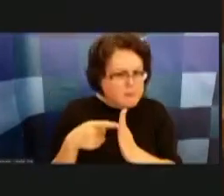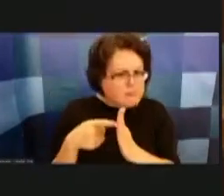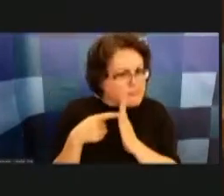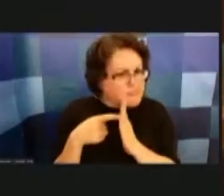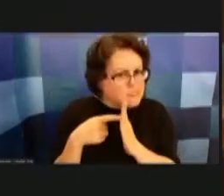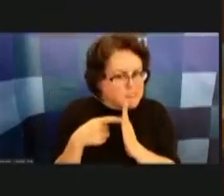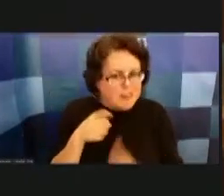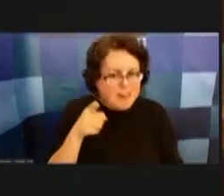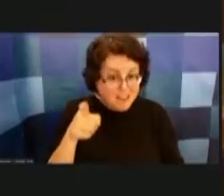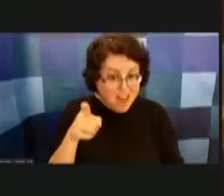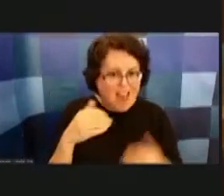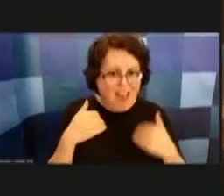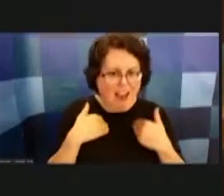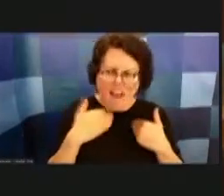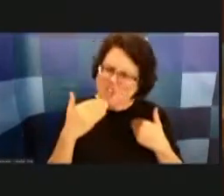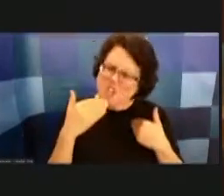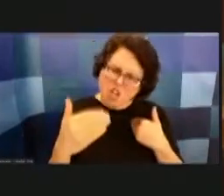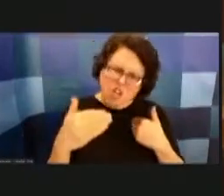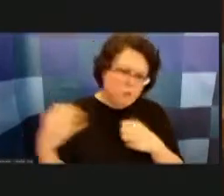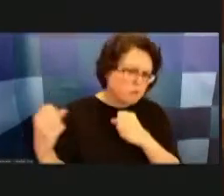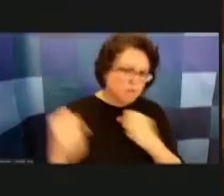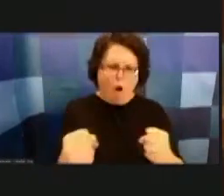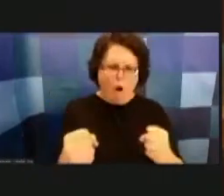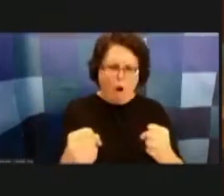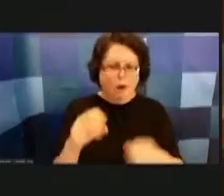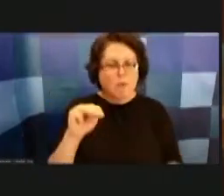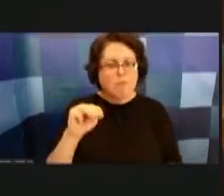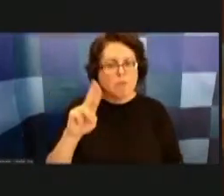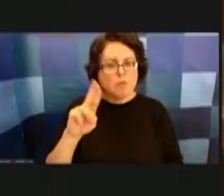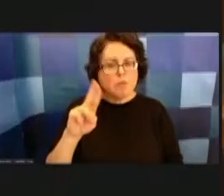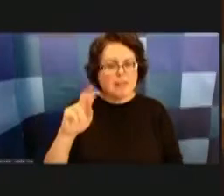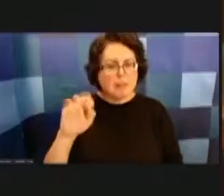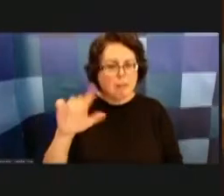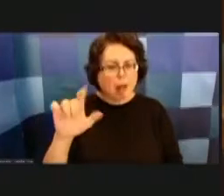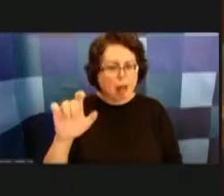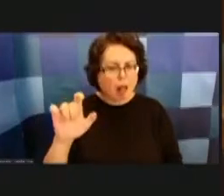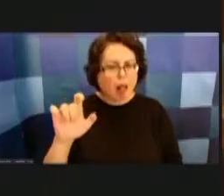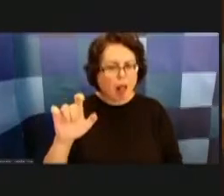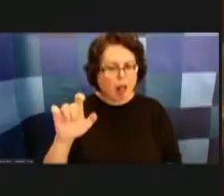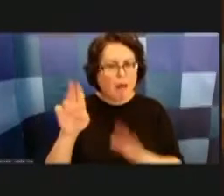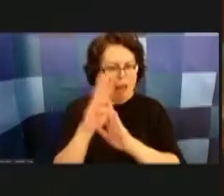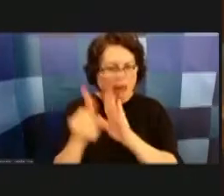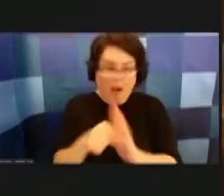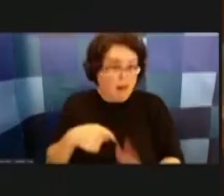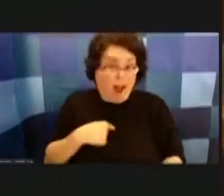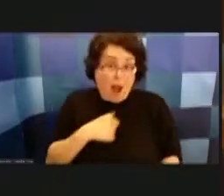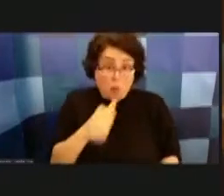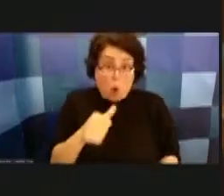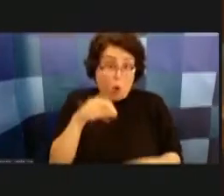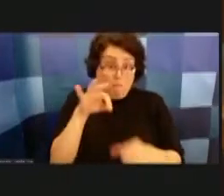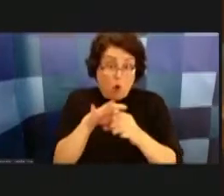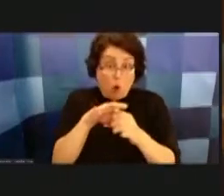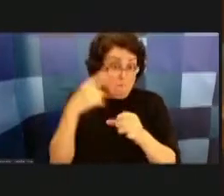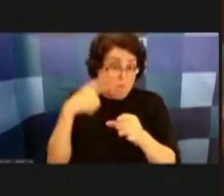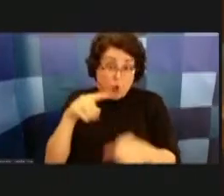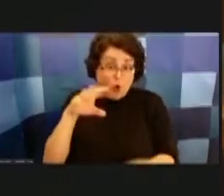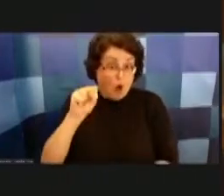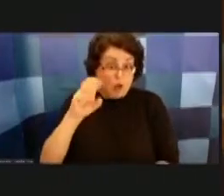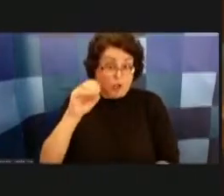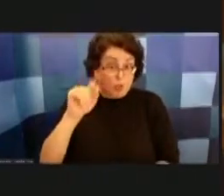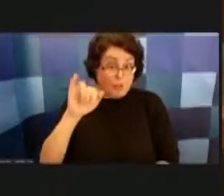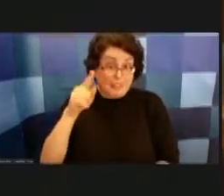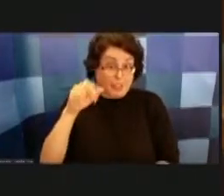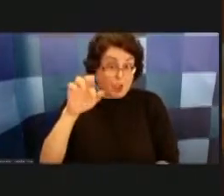solid municipal background i i would not i will not vote for a solicitor um that